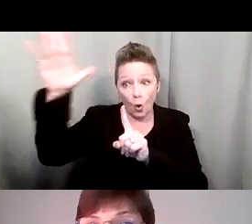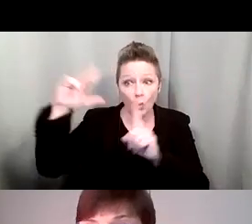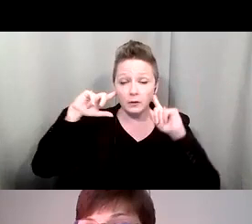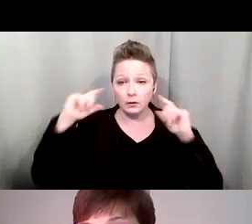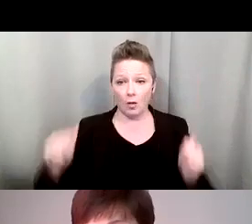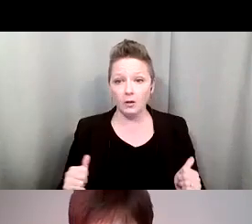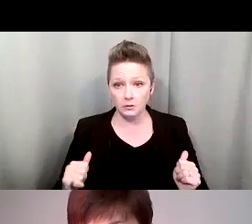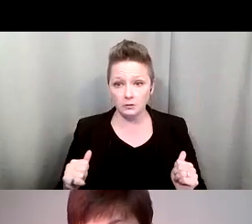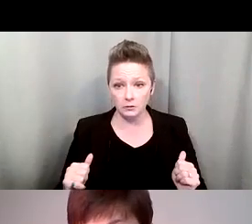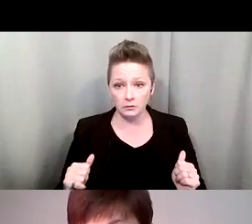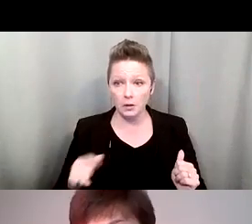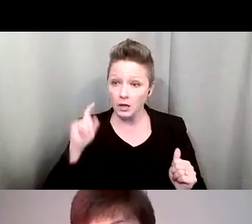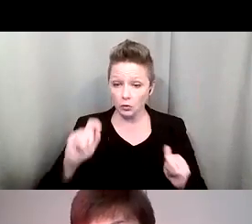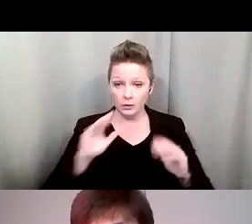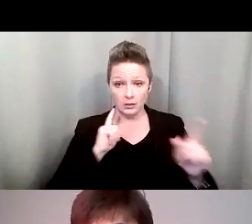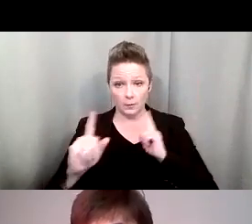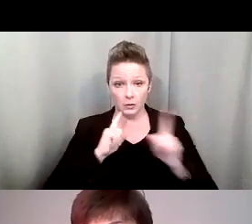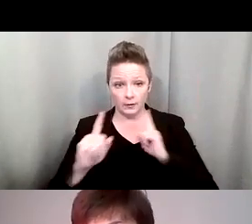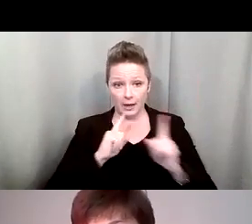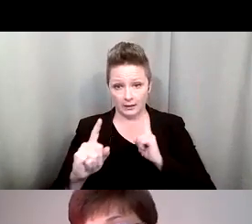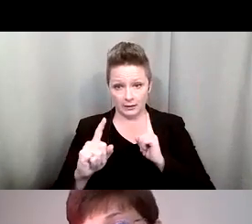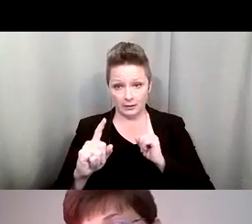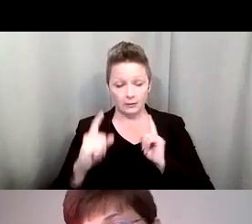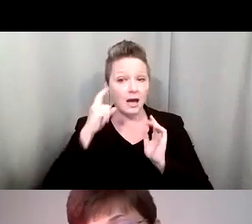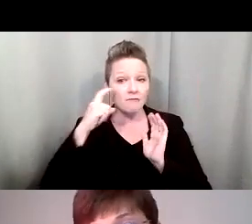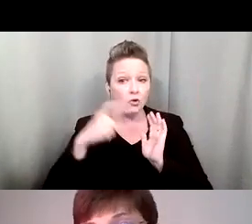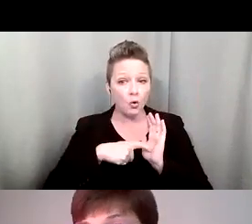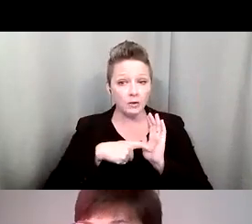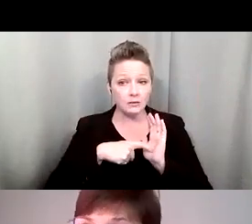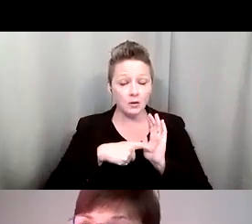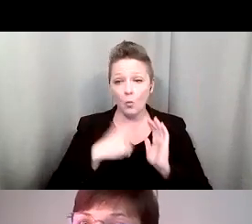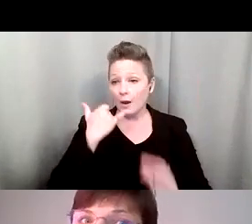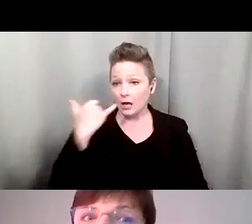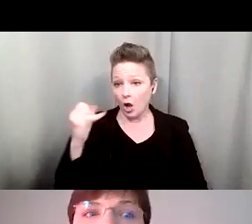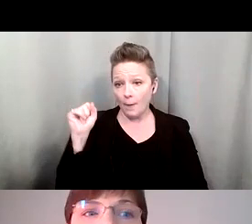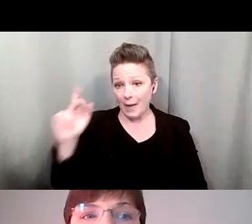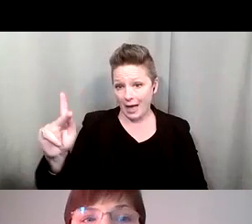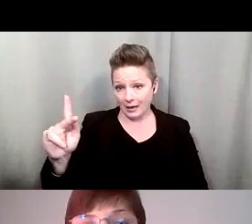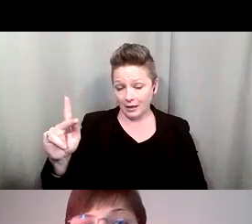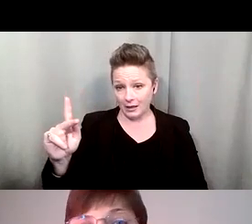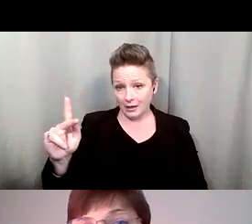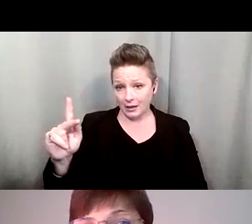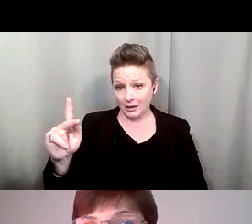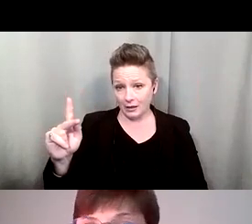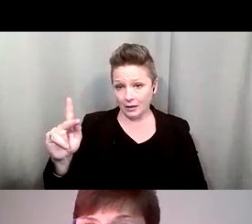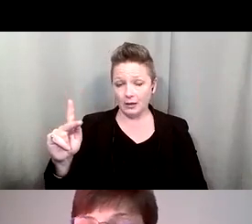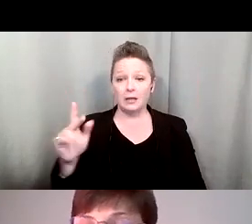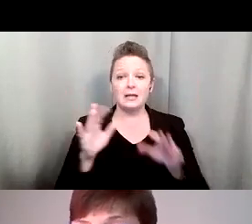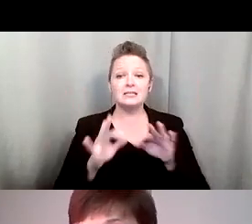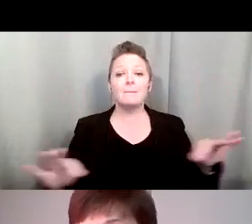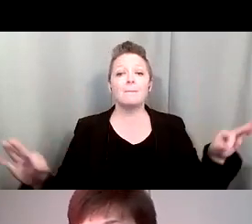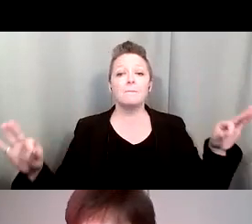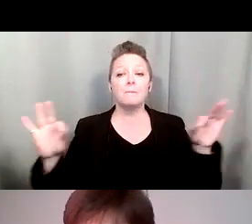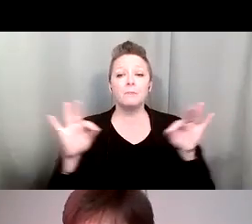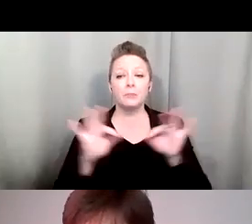And you got to communicate with them. I have noticed that when I call out and return a phone call, it is important to say a few things,